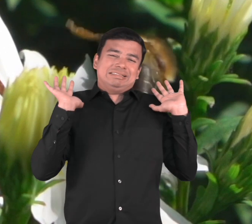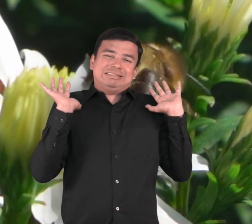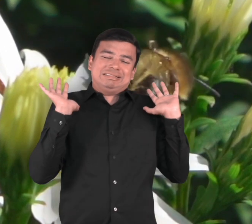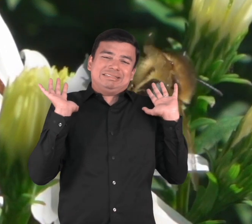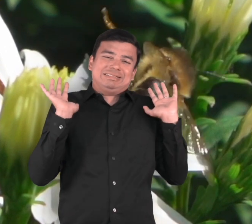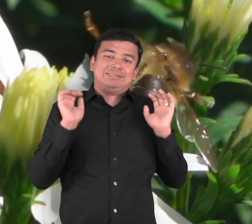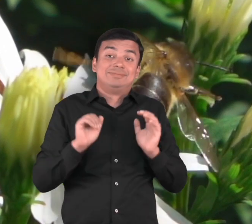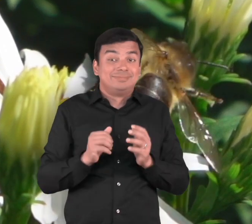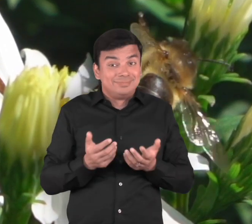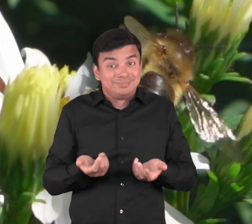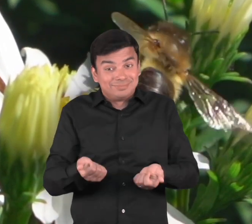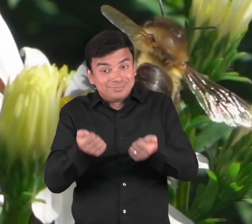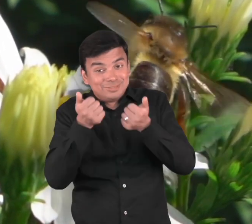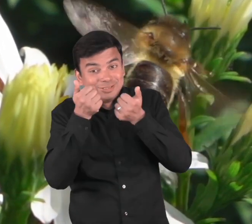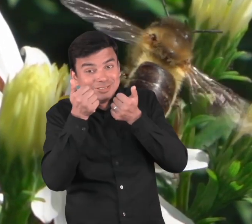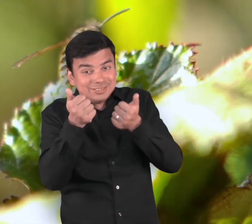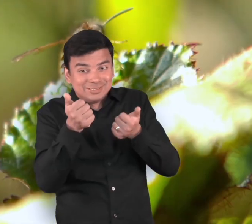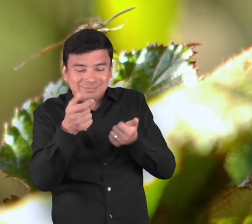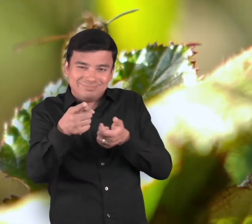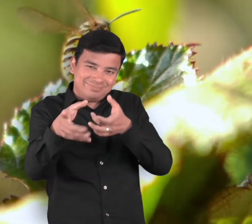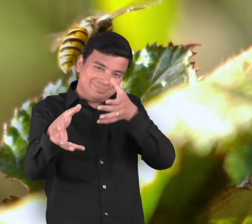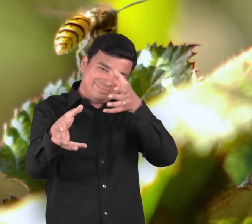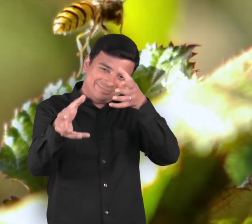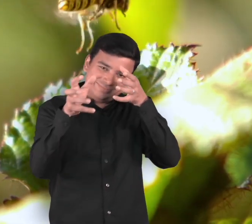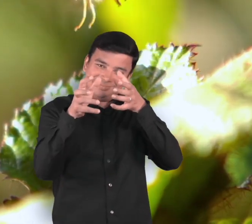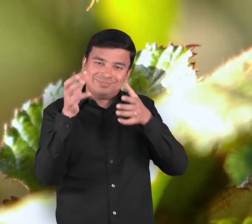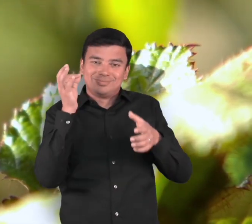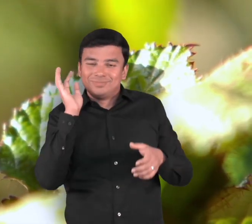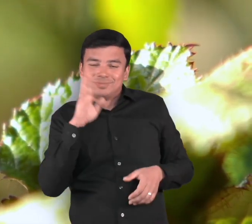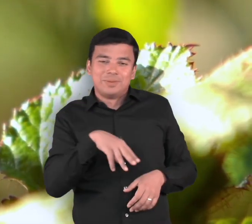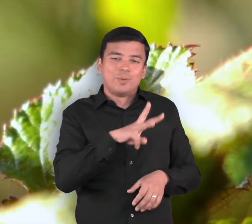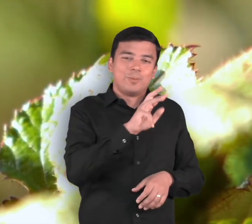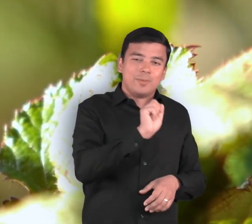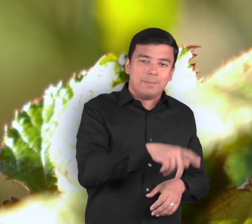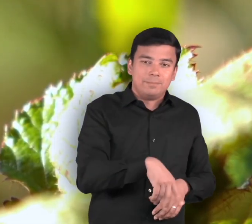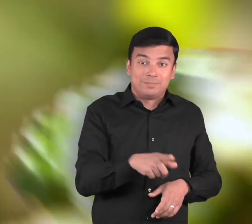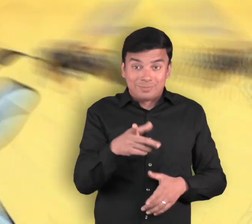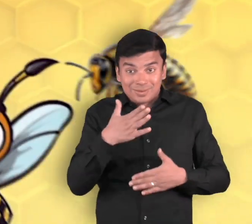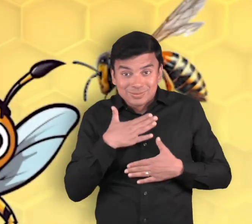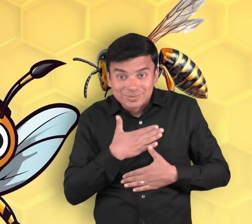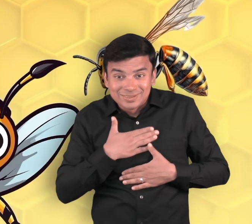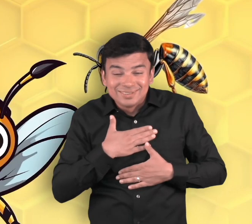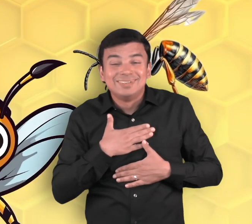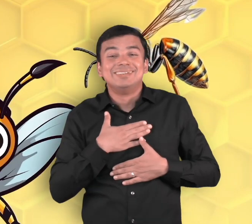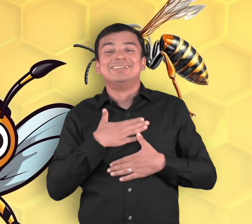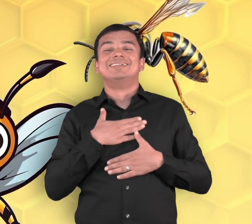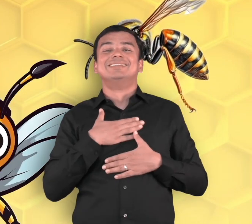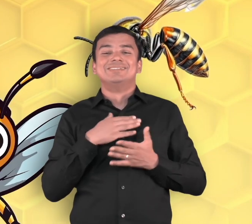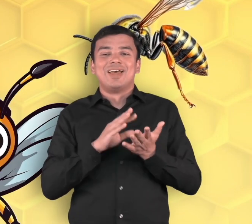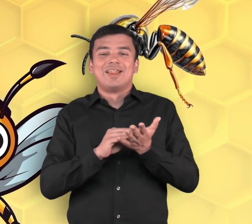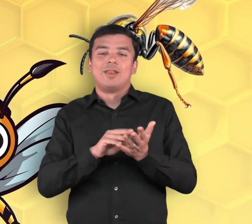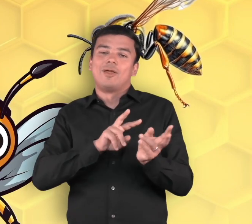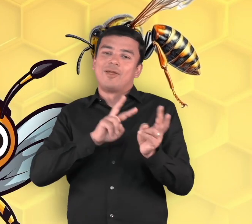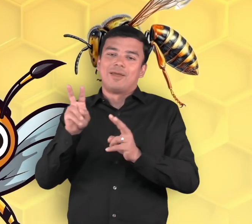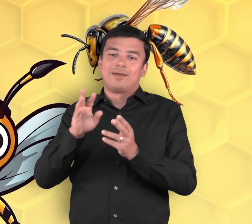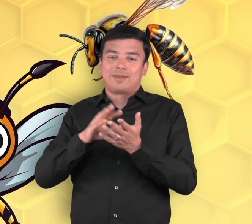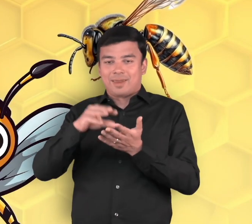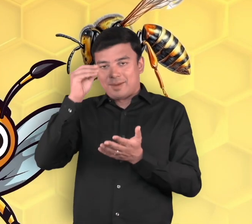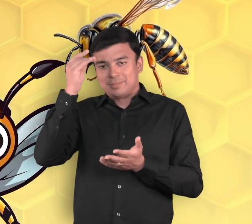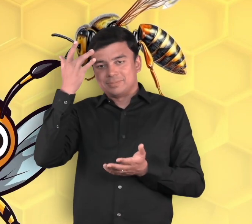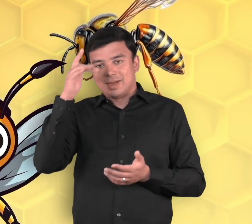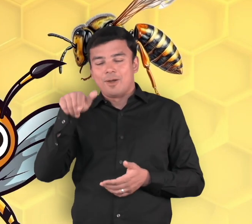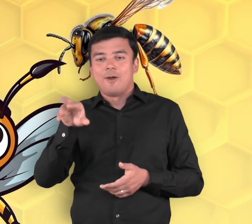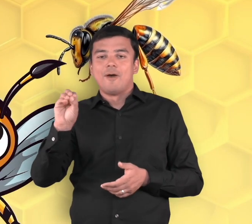And no one wants that. Well done, winged warriors. If you enjoyed reading along with us today,